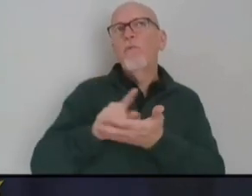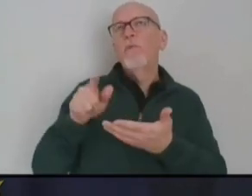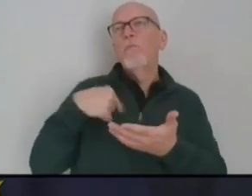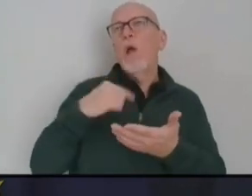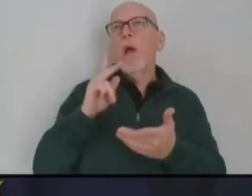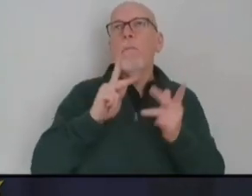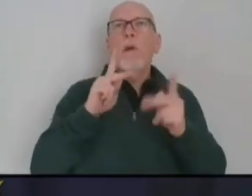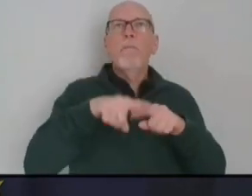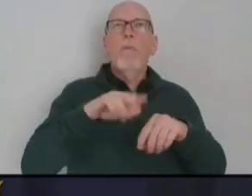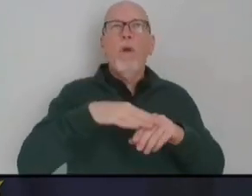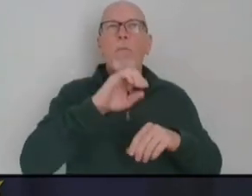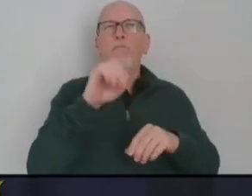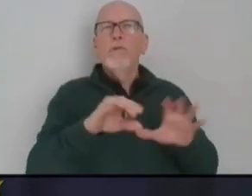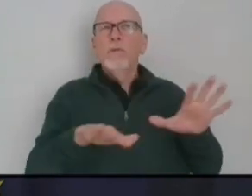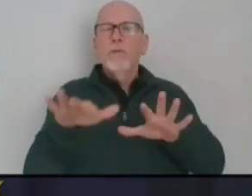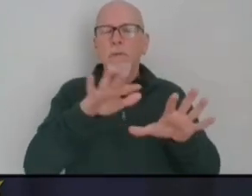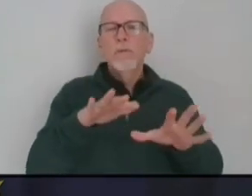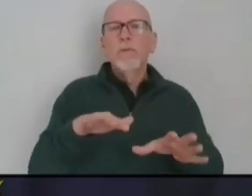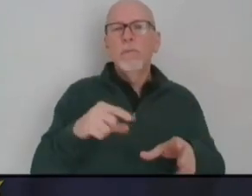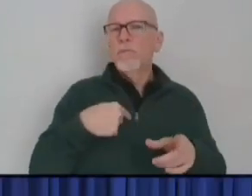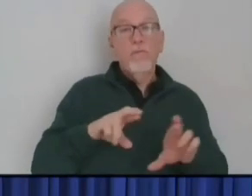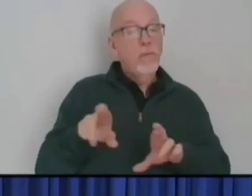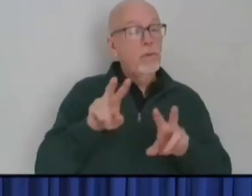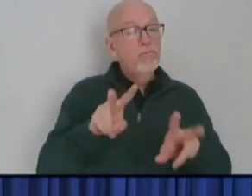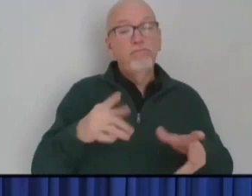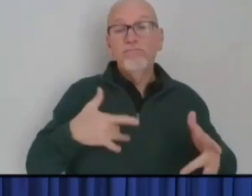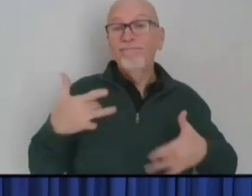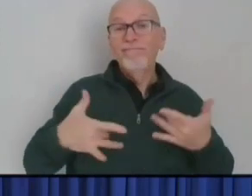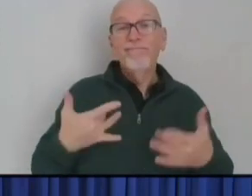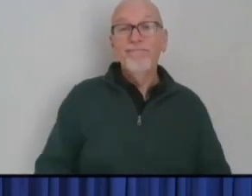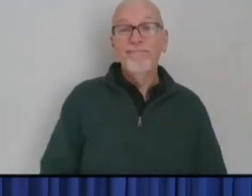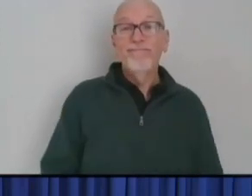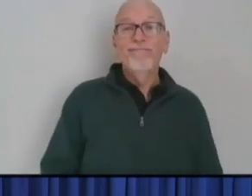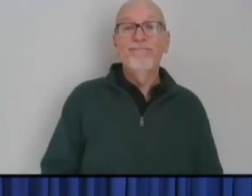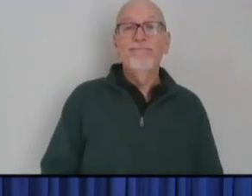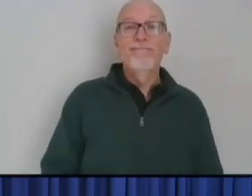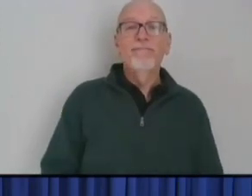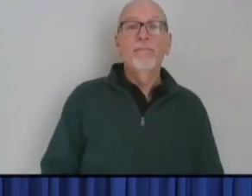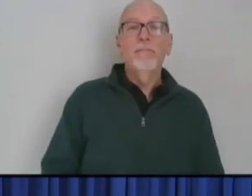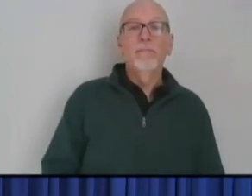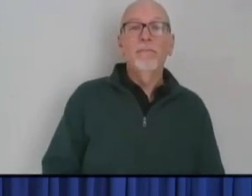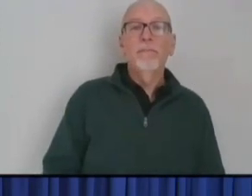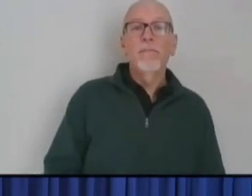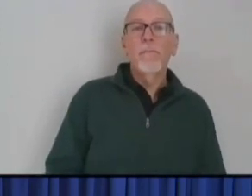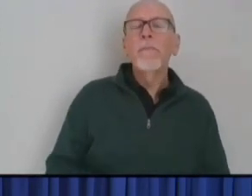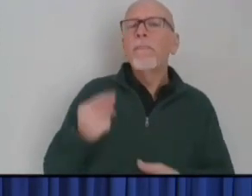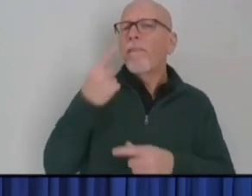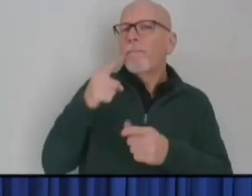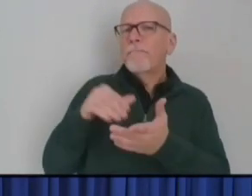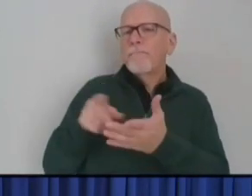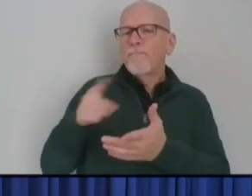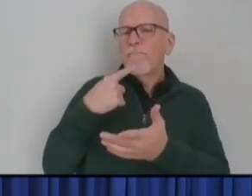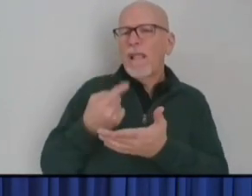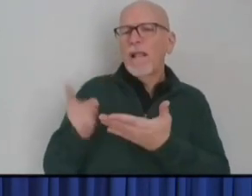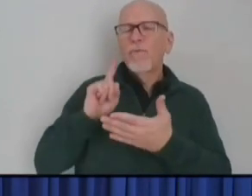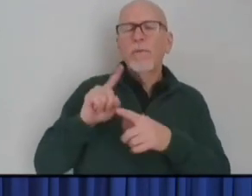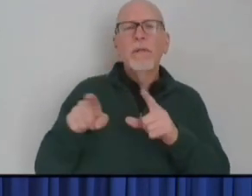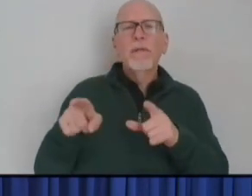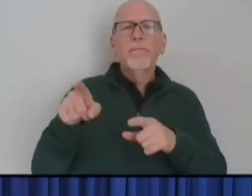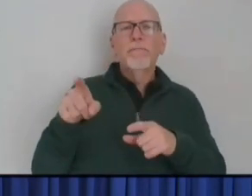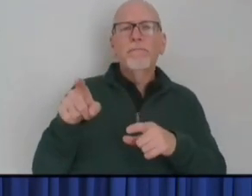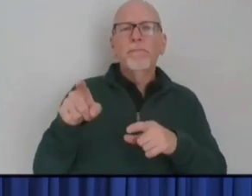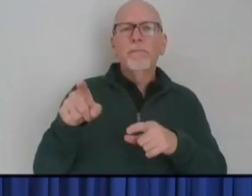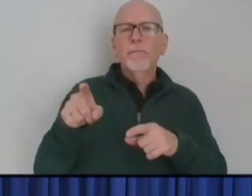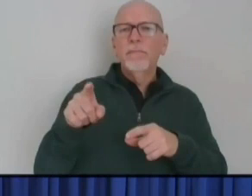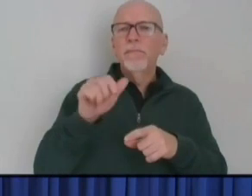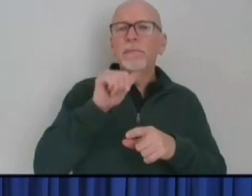dose. And we're ready to do it and we're excited. And would you just say real quickly, again, you did last week, but in terms of